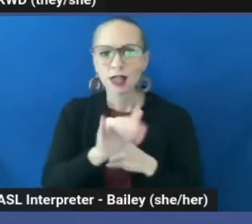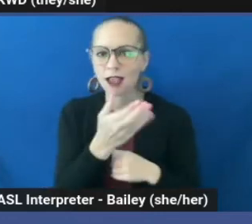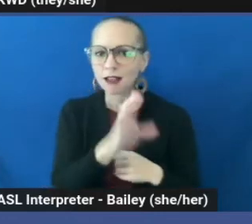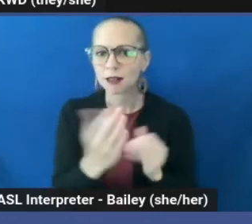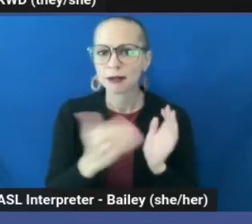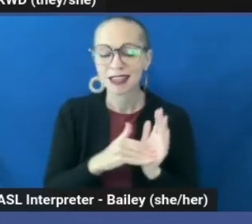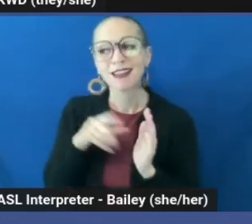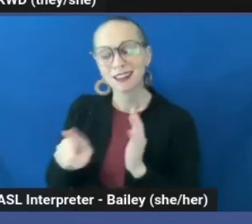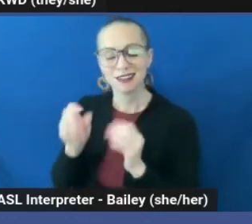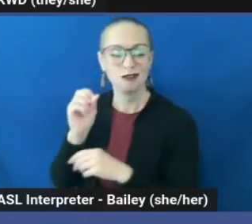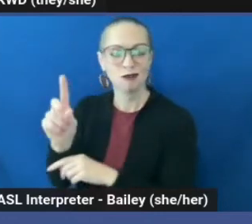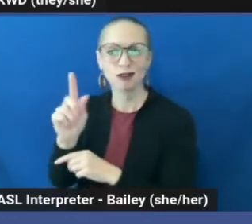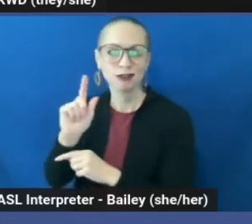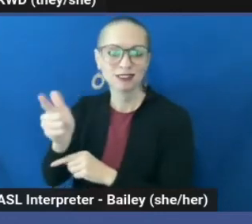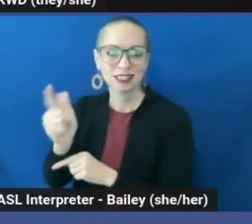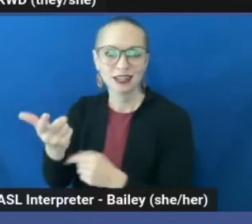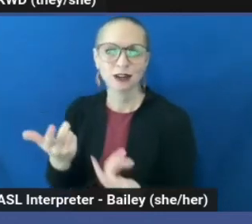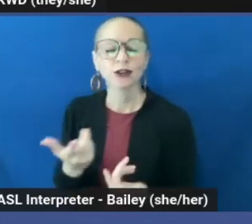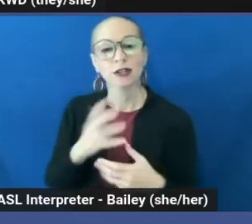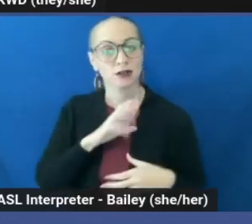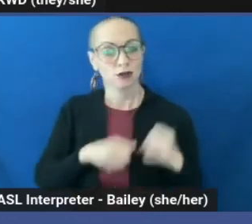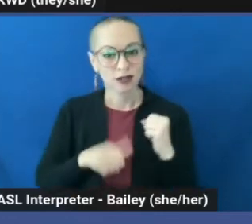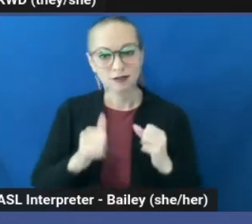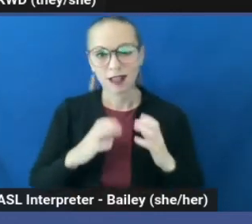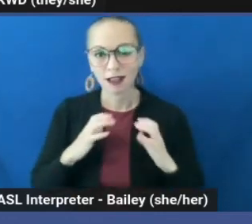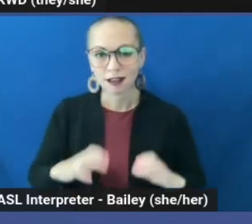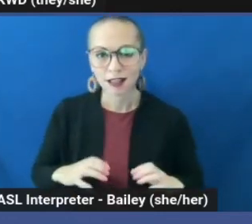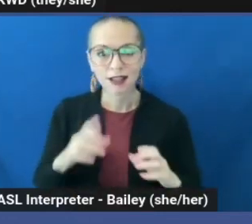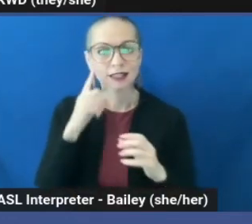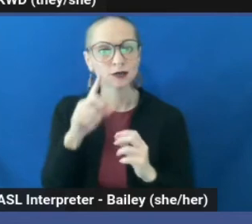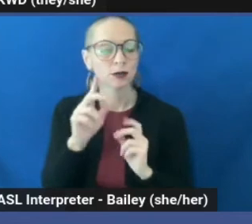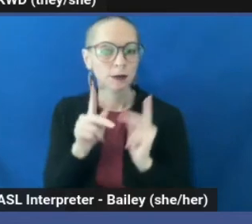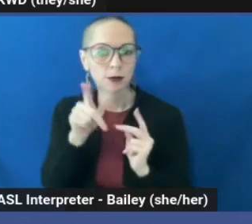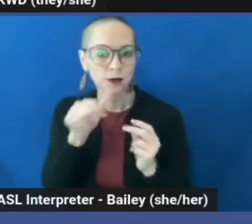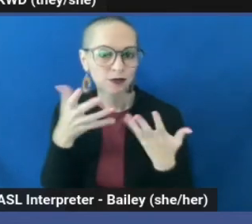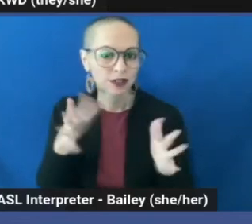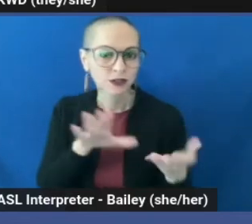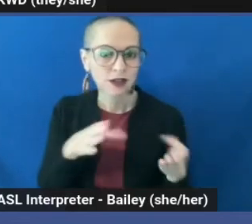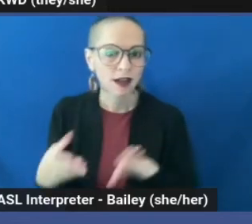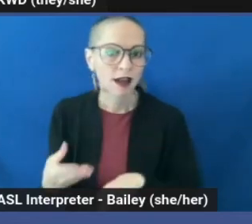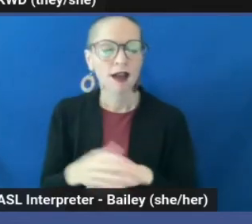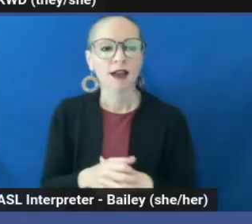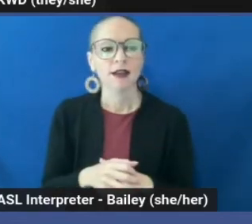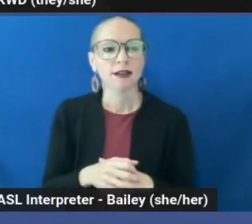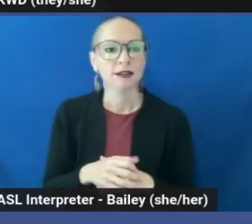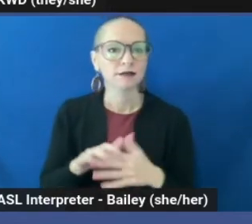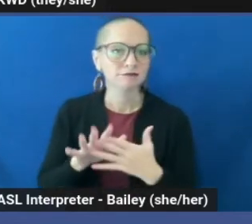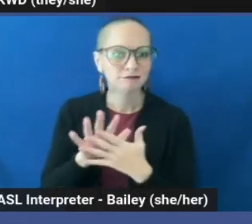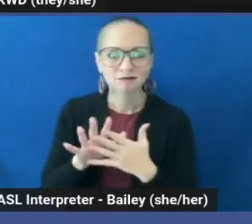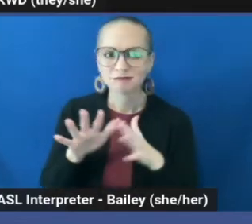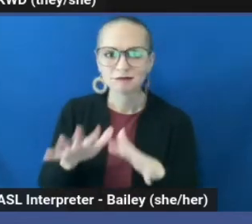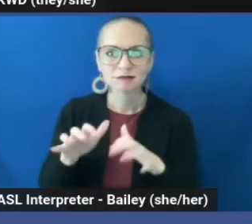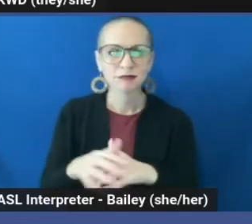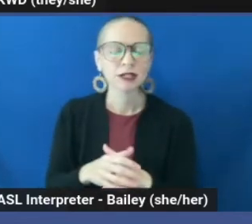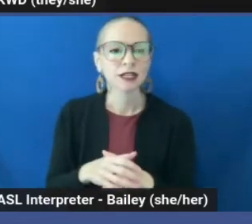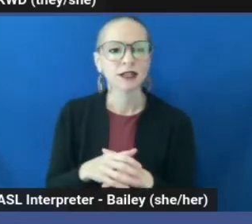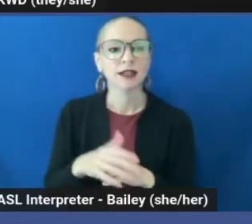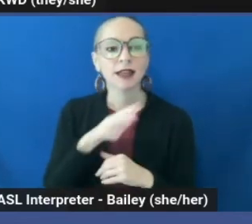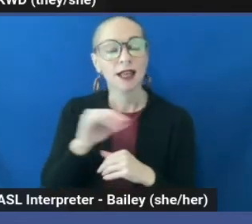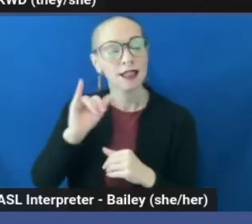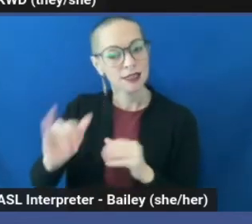that? Grieving the loss of clients to death like that or to respect. And that comes with even